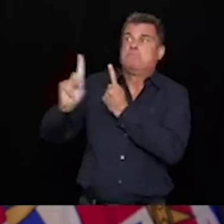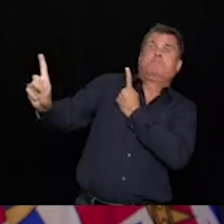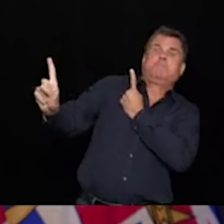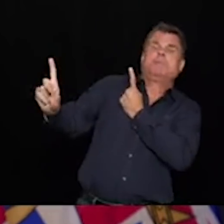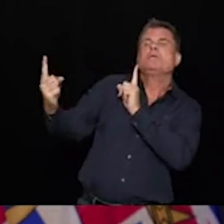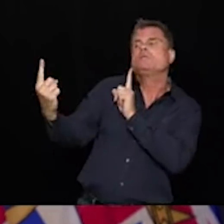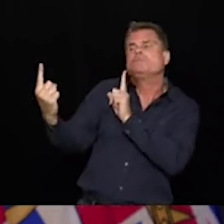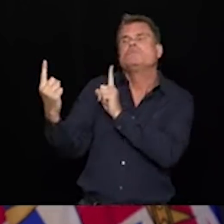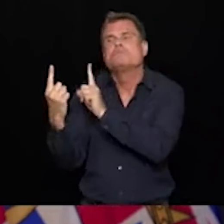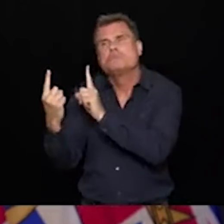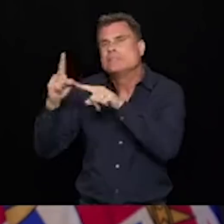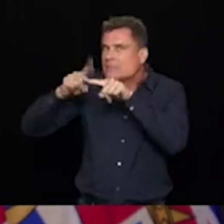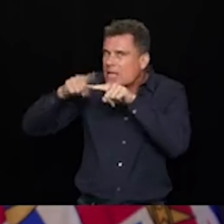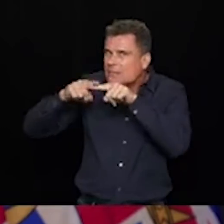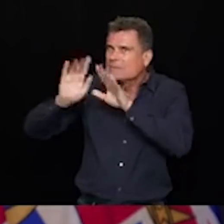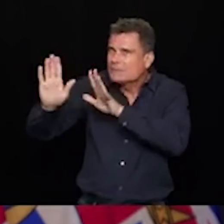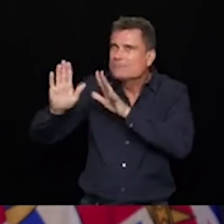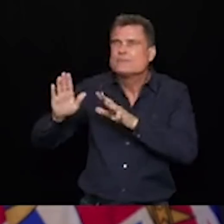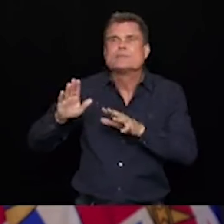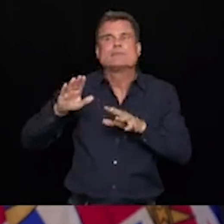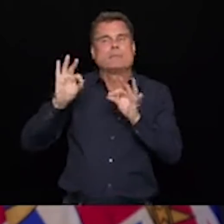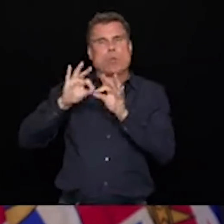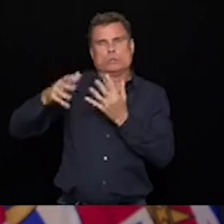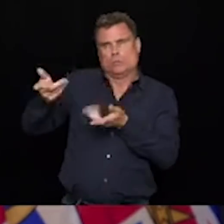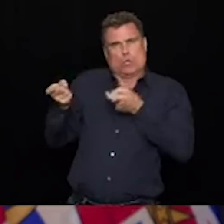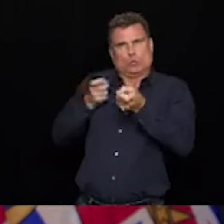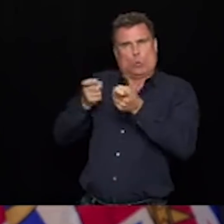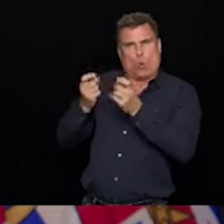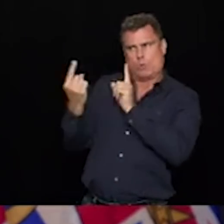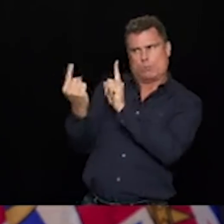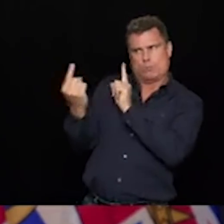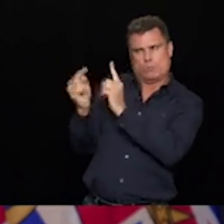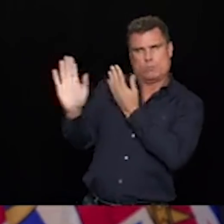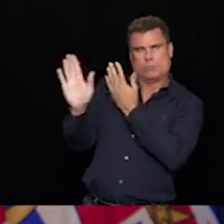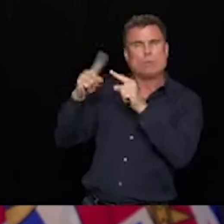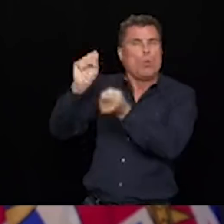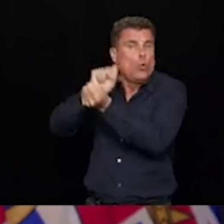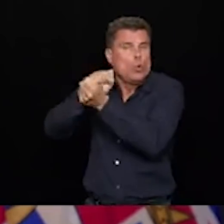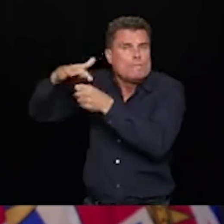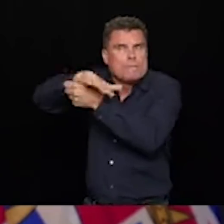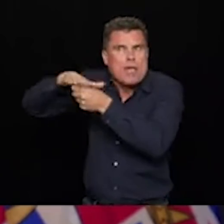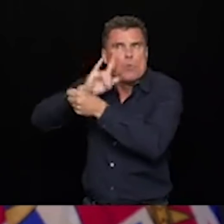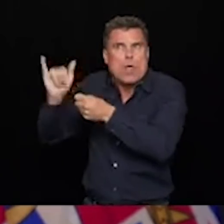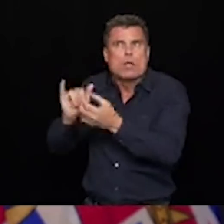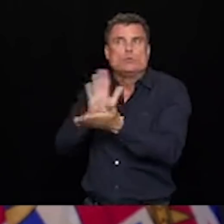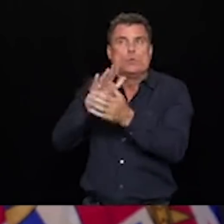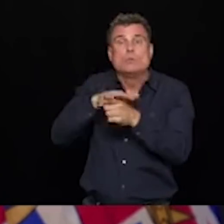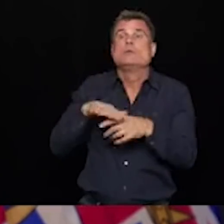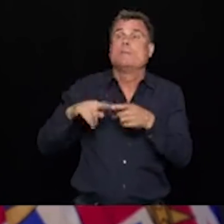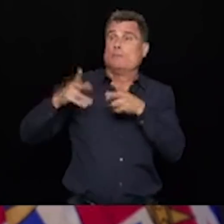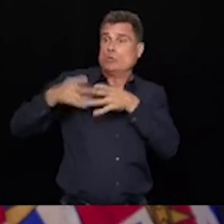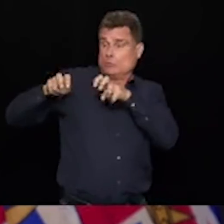interactions in a managed way. So we are always sitting next to the same person. You're always making sure you're part of that